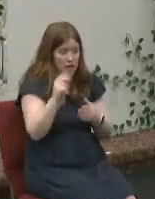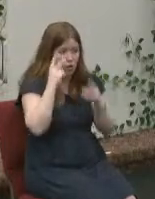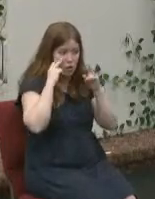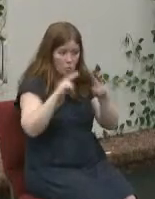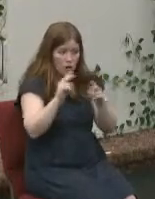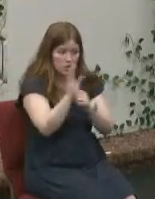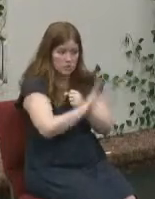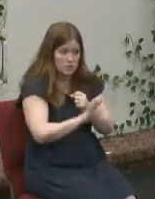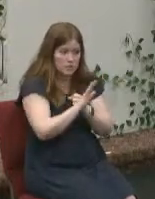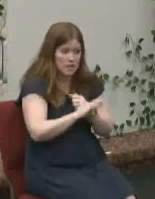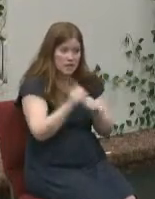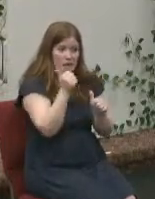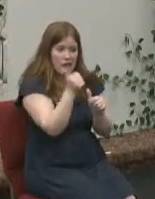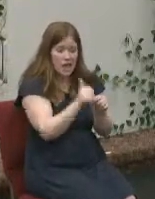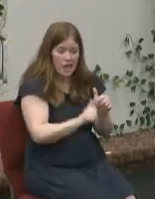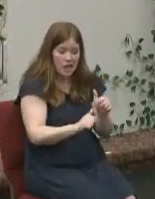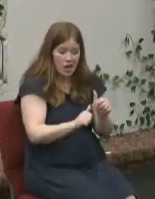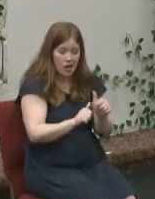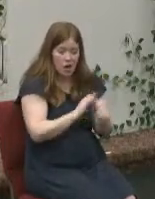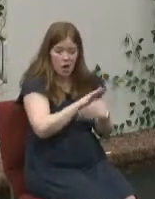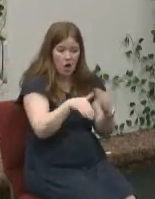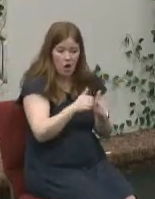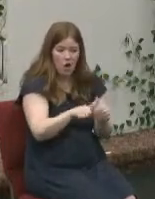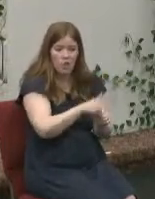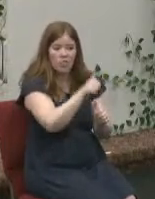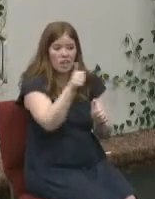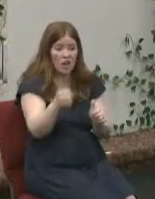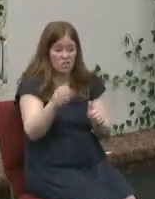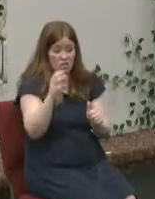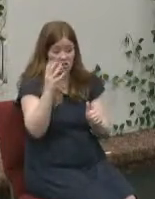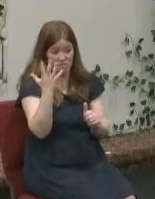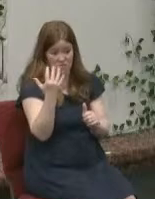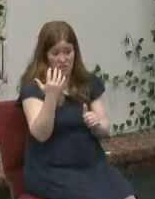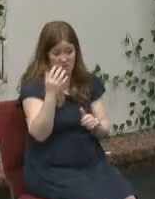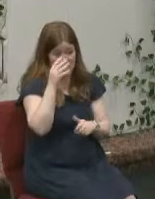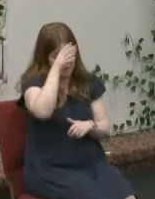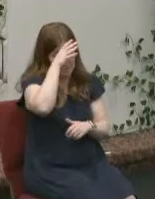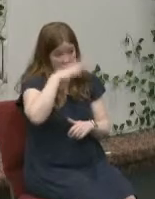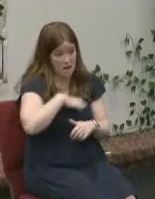single one of the remaining 15 guys in your unit will also be killed